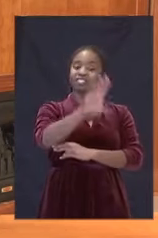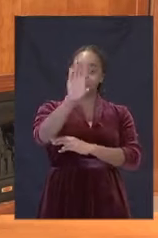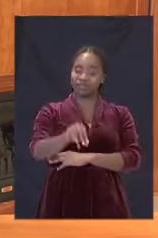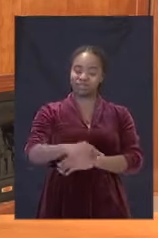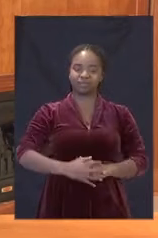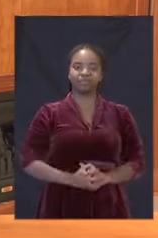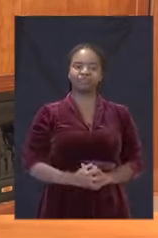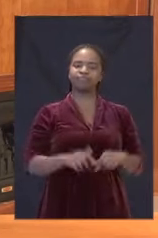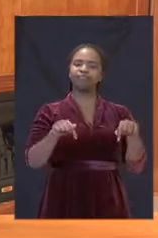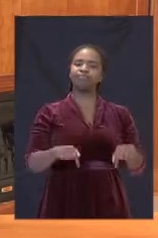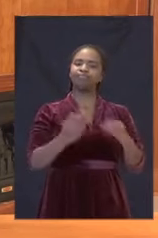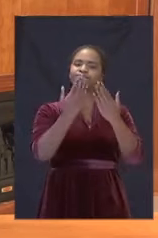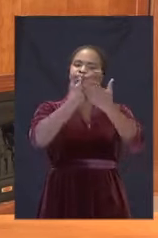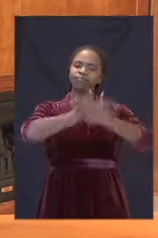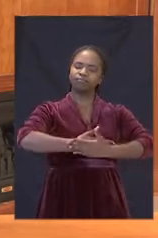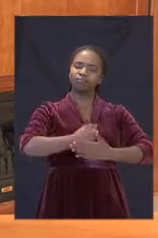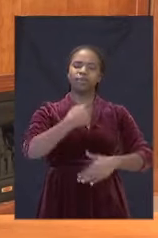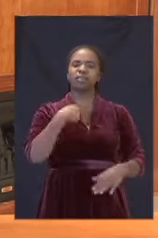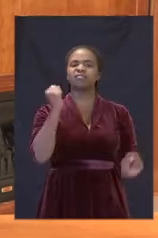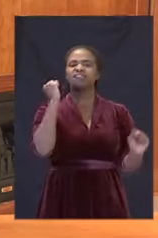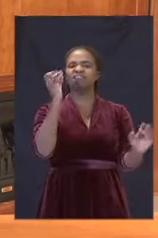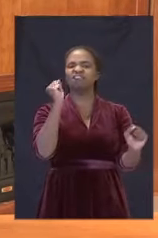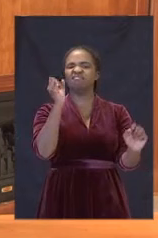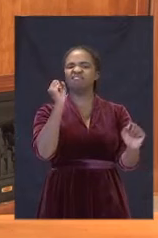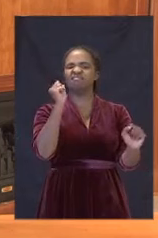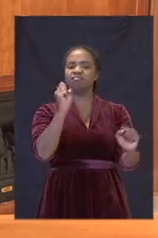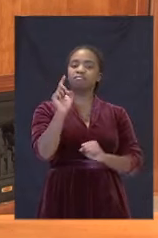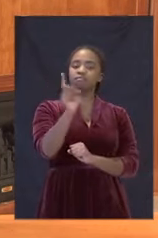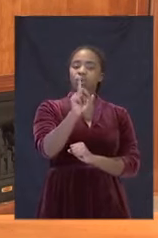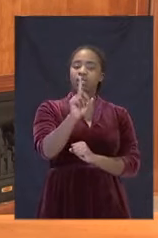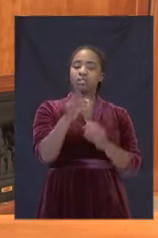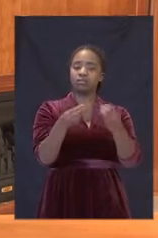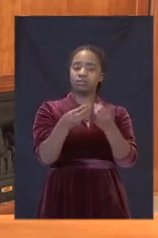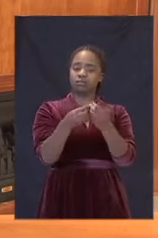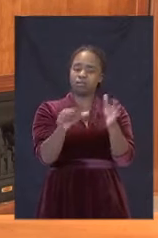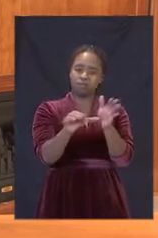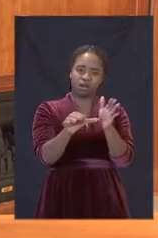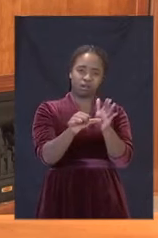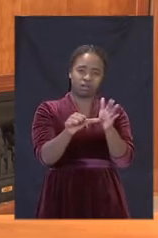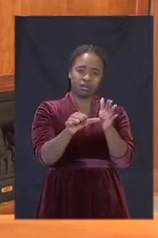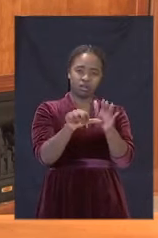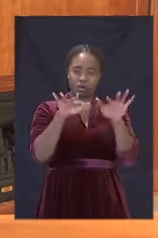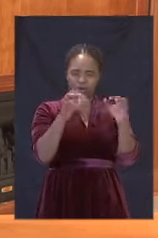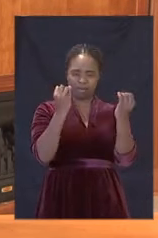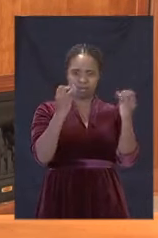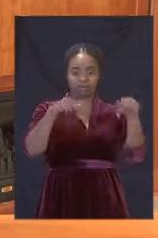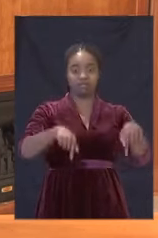This evening I'd like to address you on matters that are of importance to many people in our country.